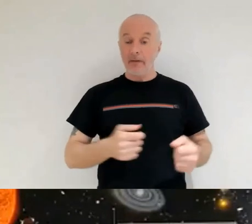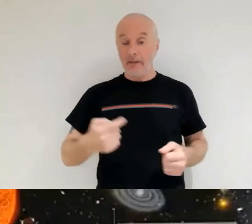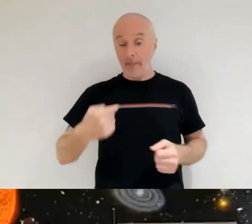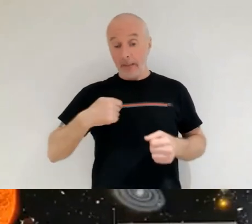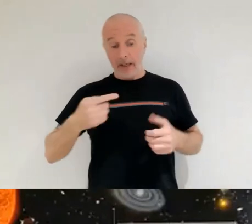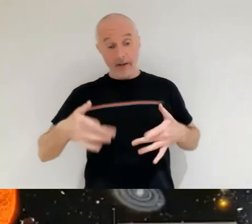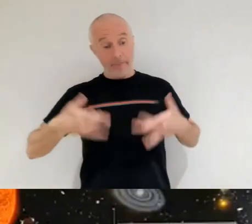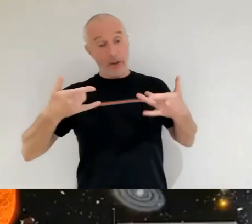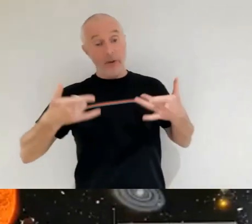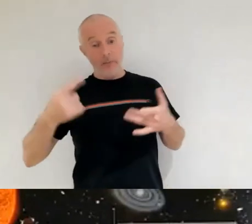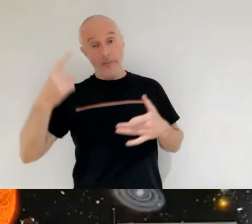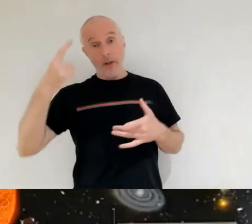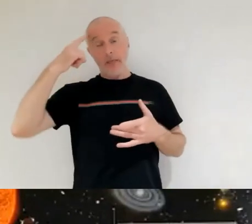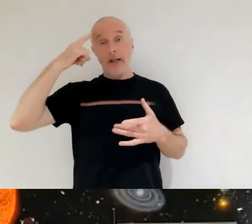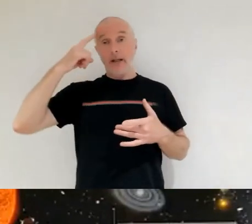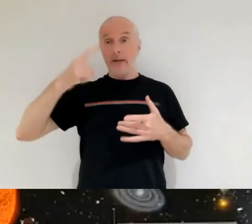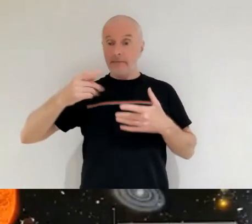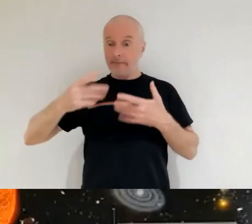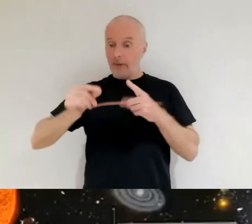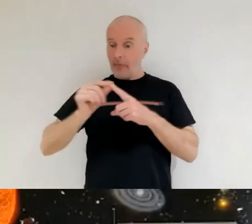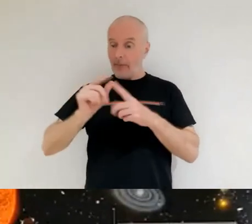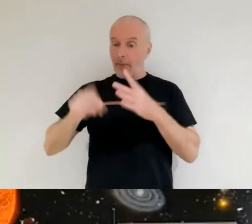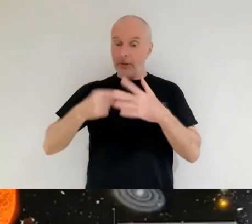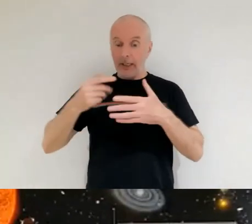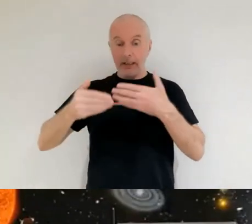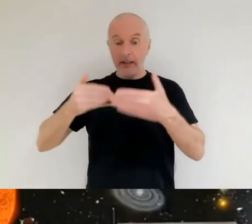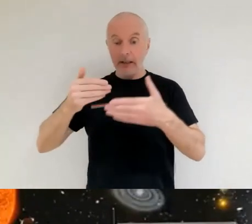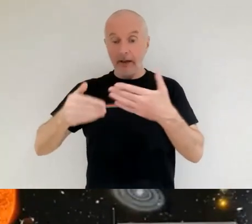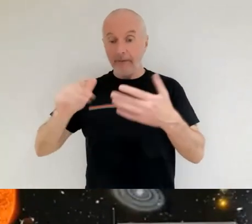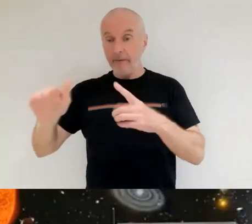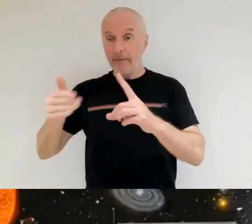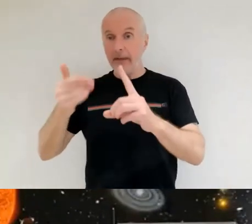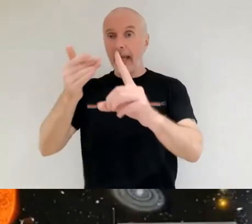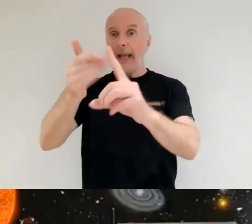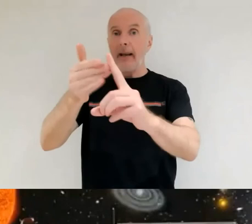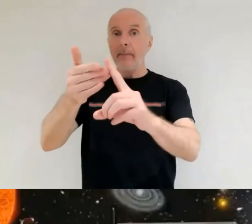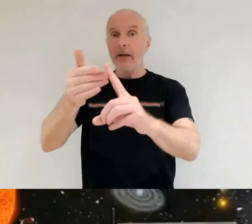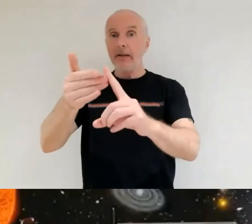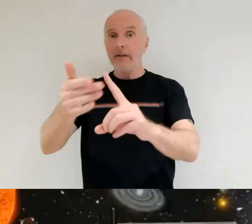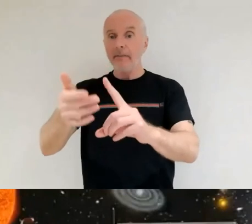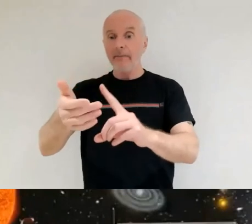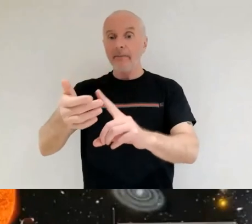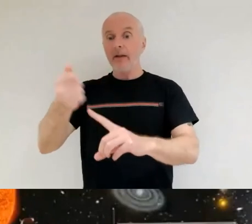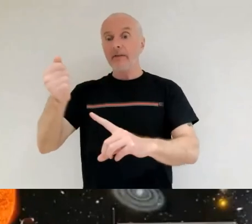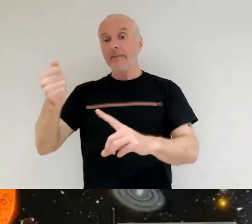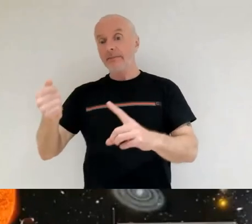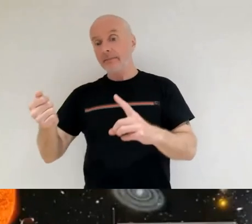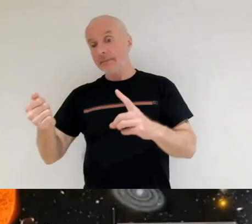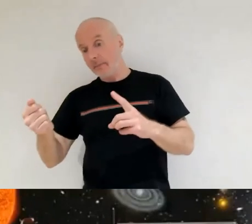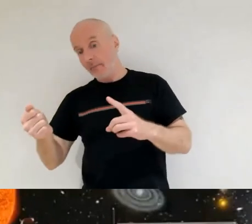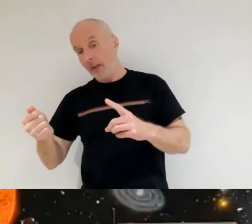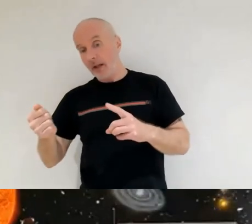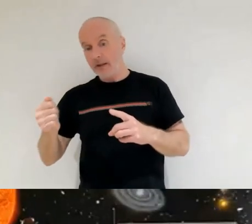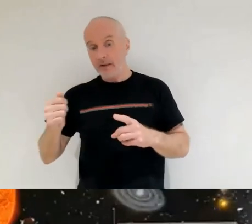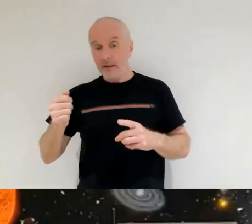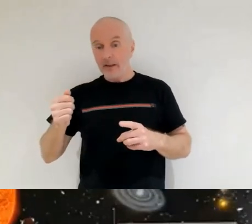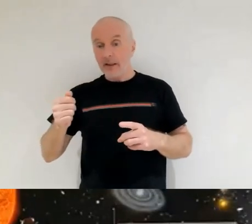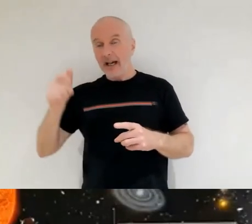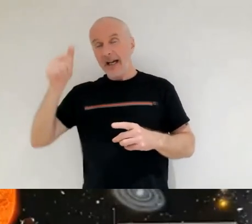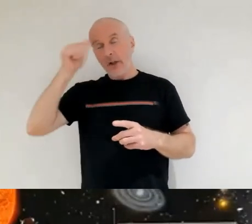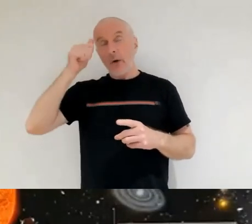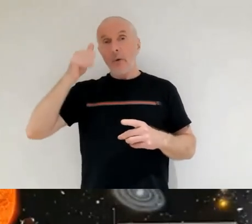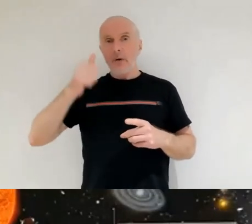that as long as these missions do what they set out to do and take the approach of the web telescope of all right this is going to be expensive